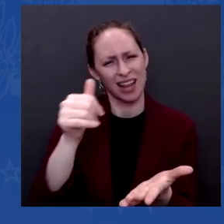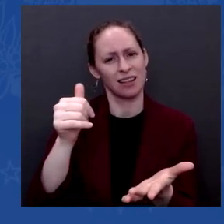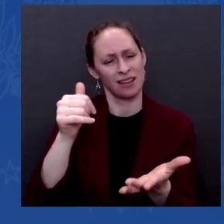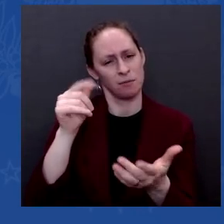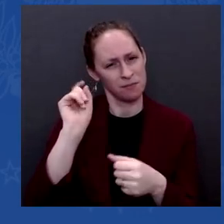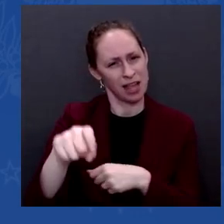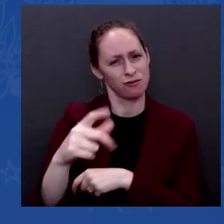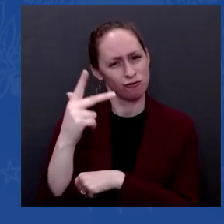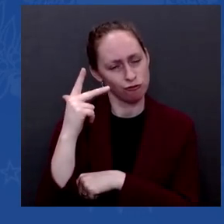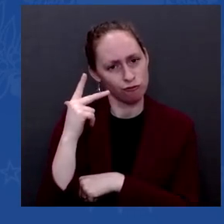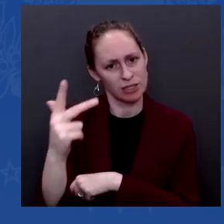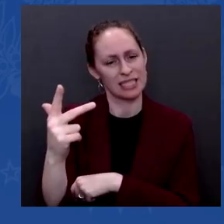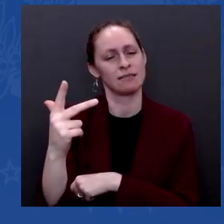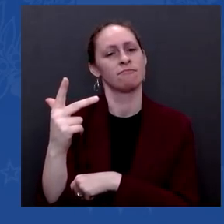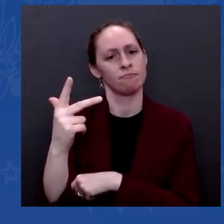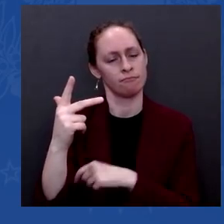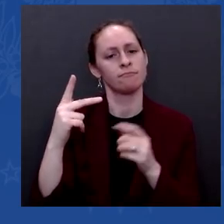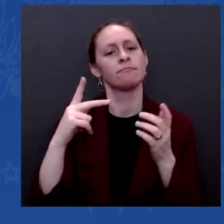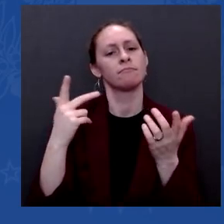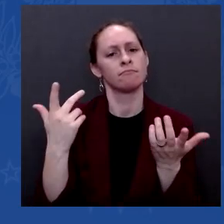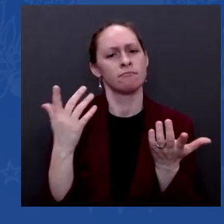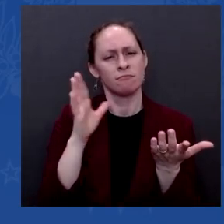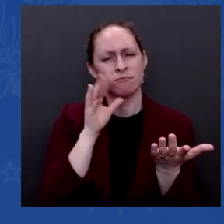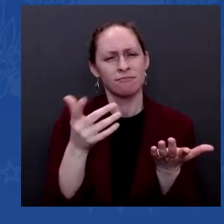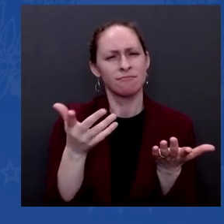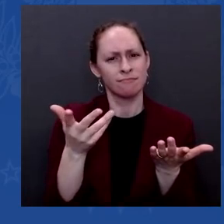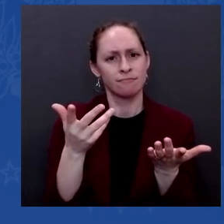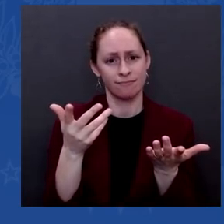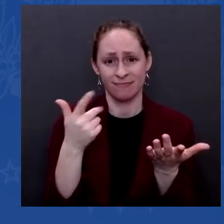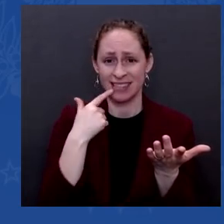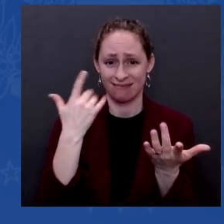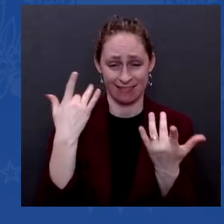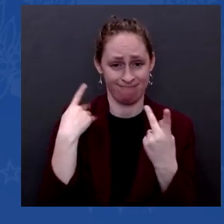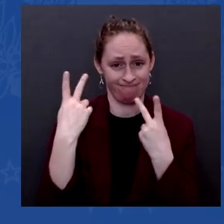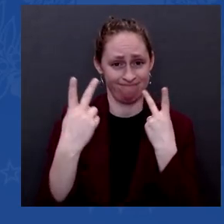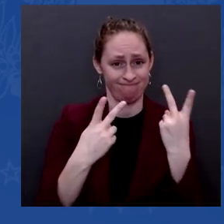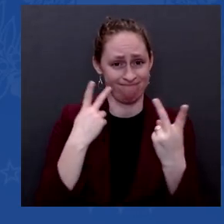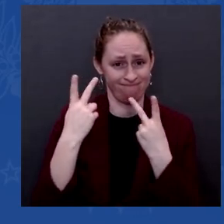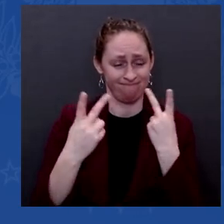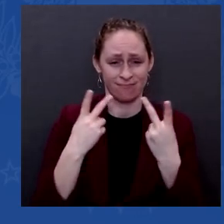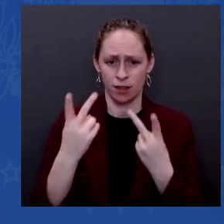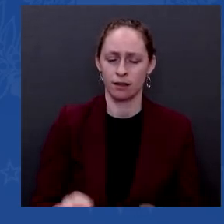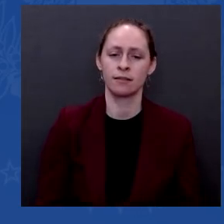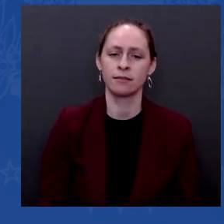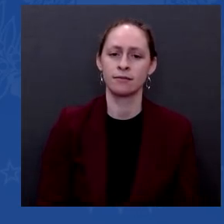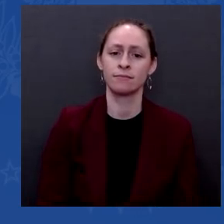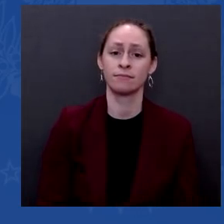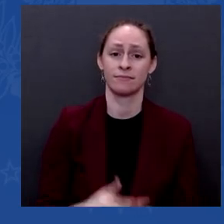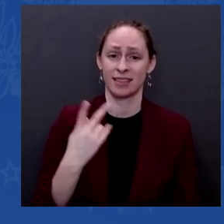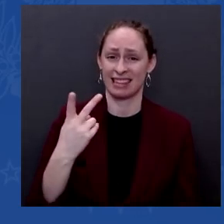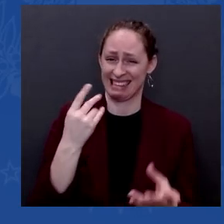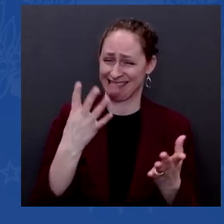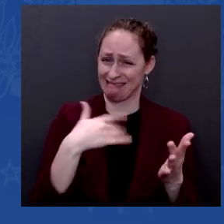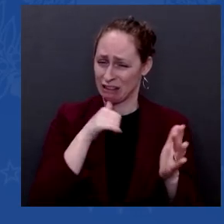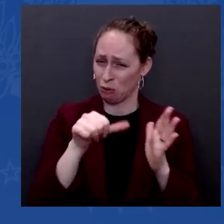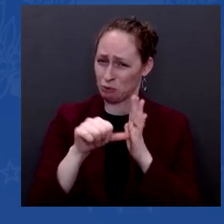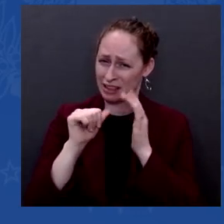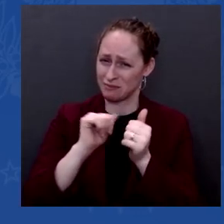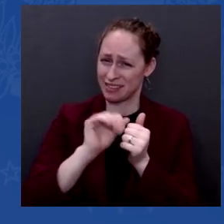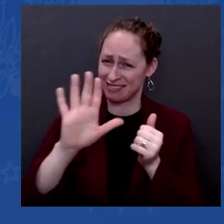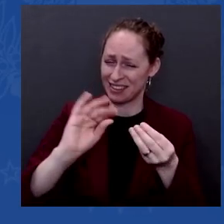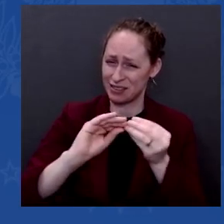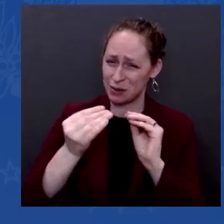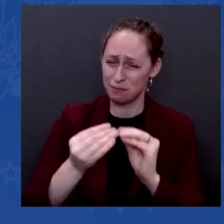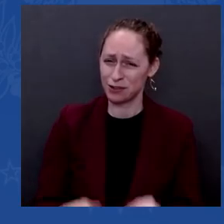impressive? not that at all. It's just this has become clearer and clearer. And every time I speak of it, I say, if you've been